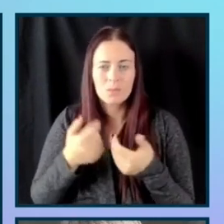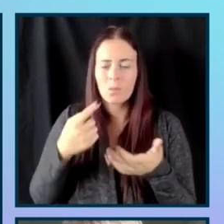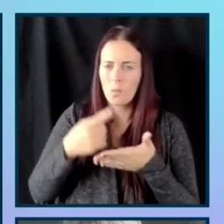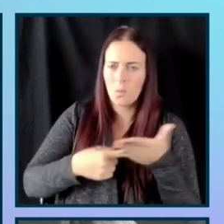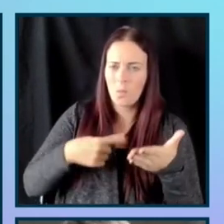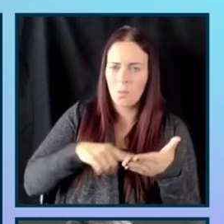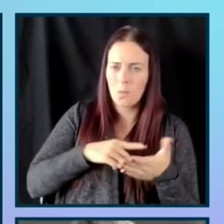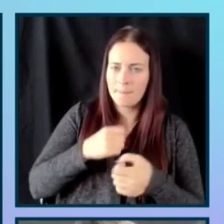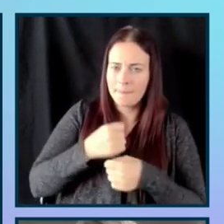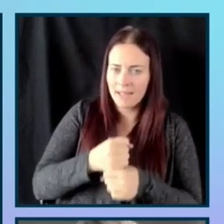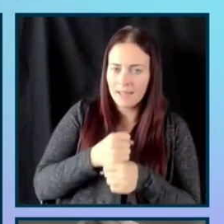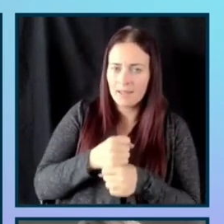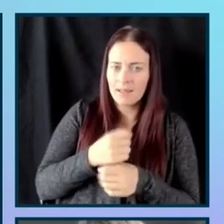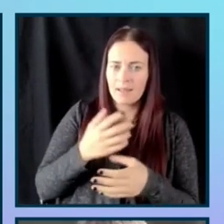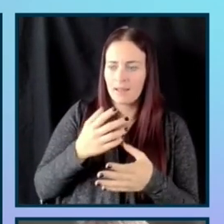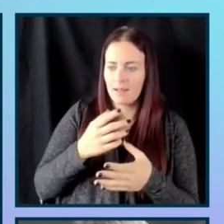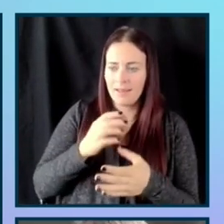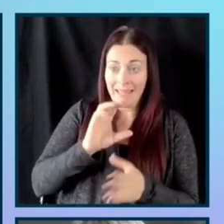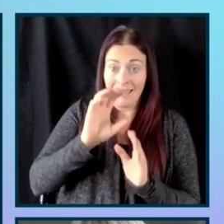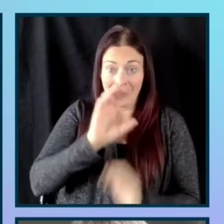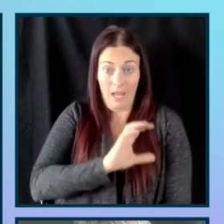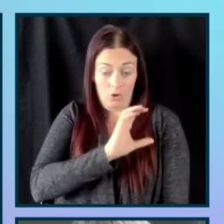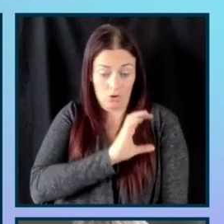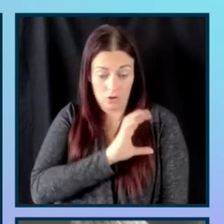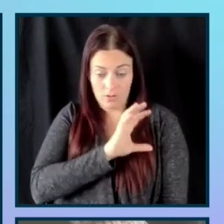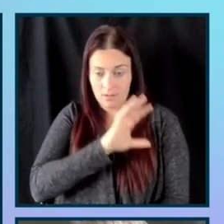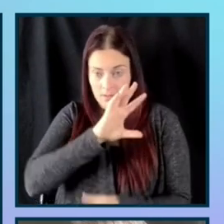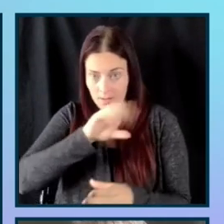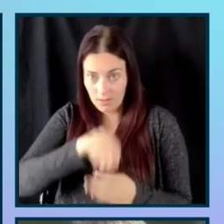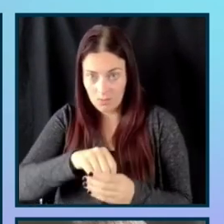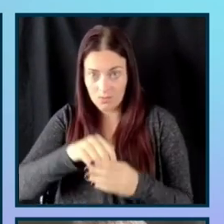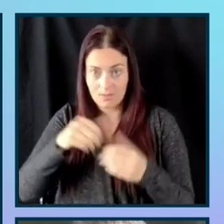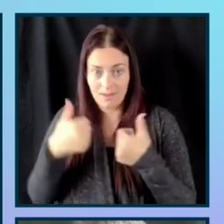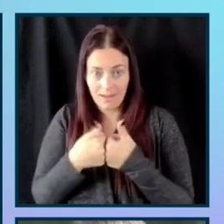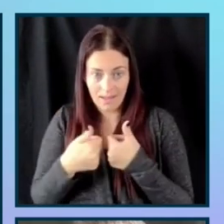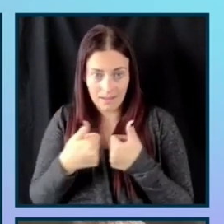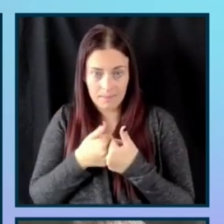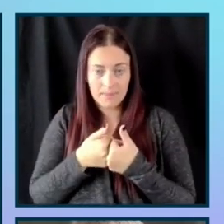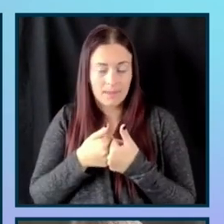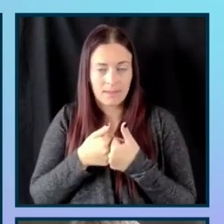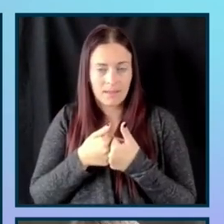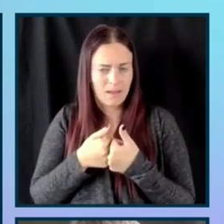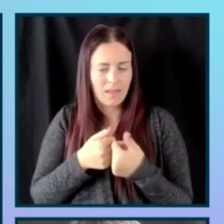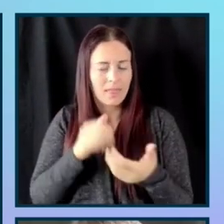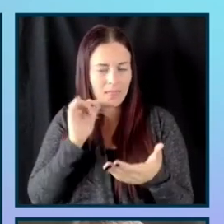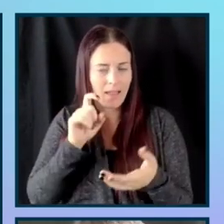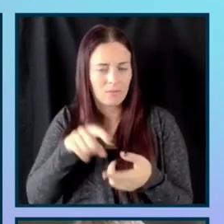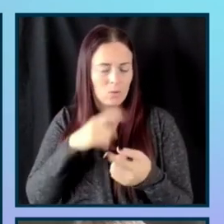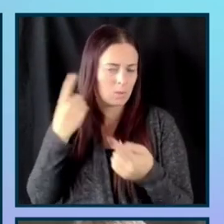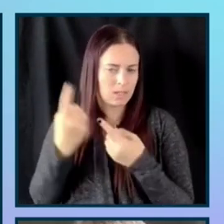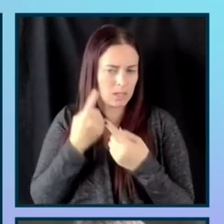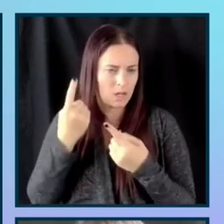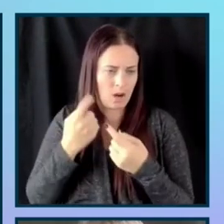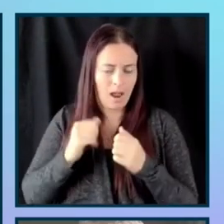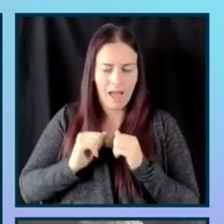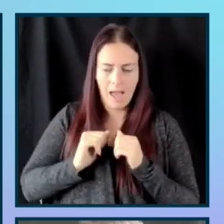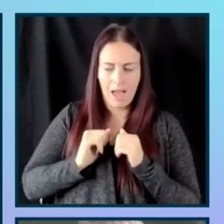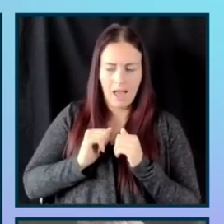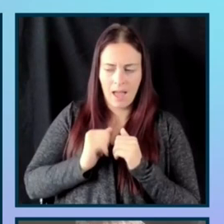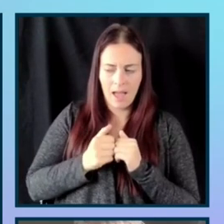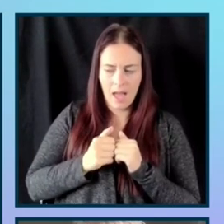that we're putting in games. It is completely about looking at how, uh, and what, uh, what types